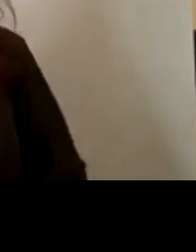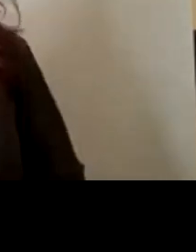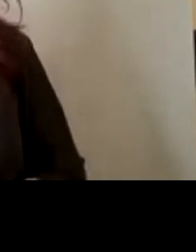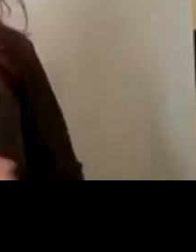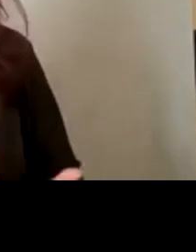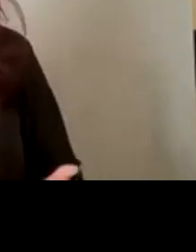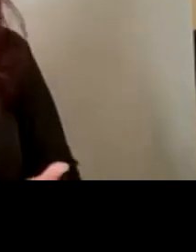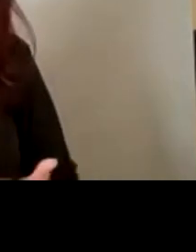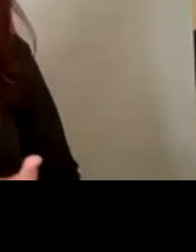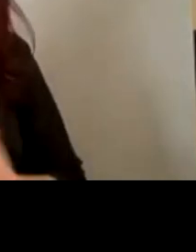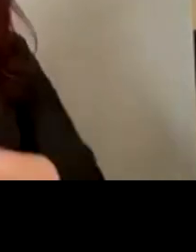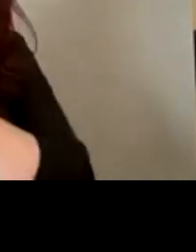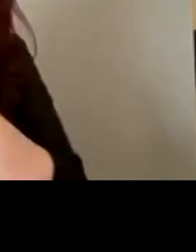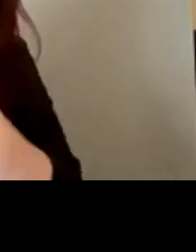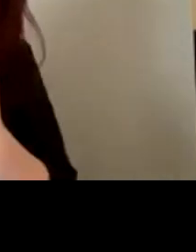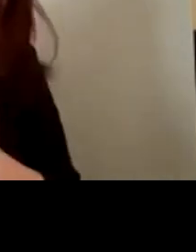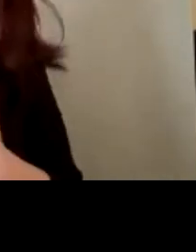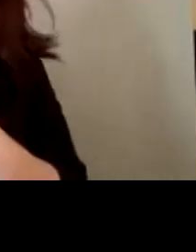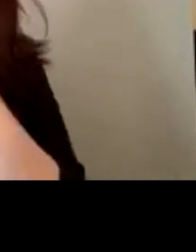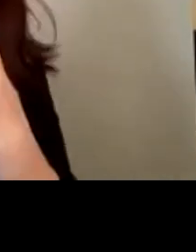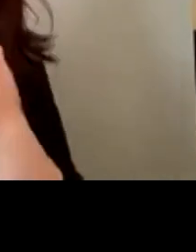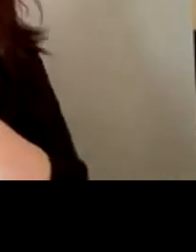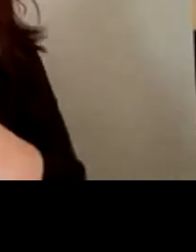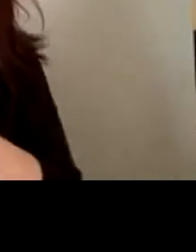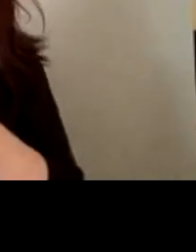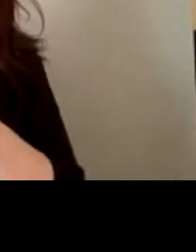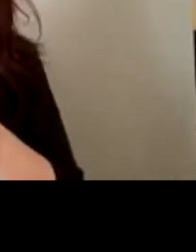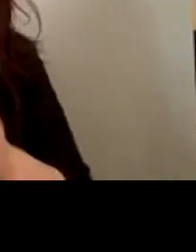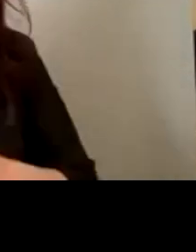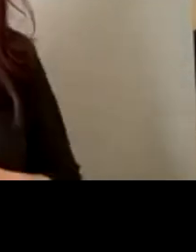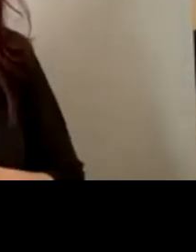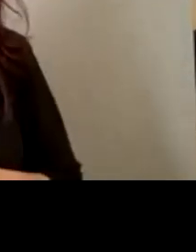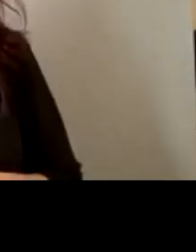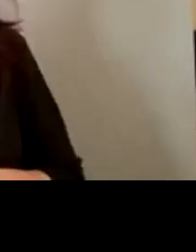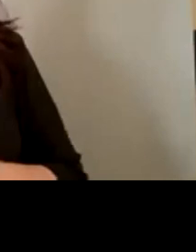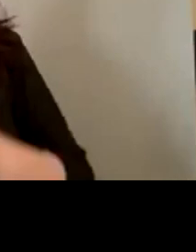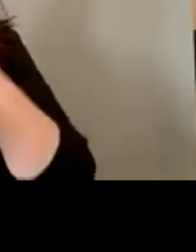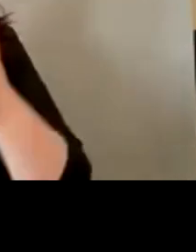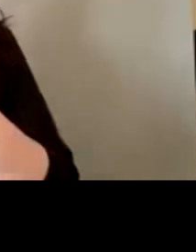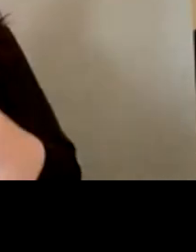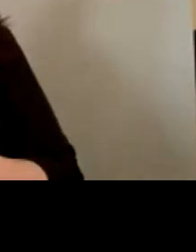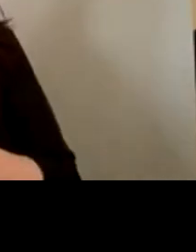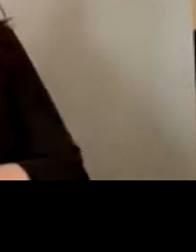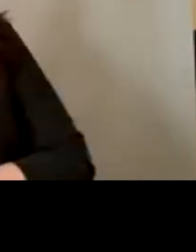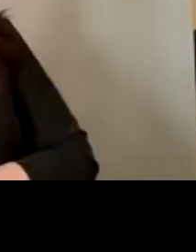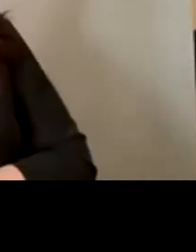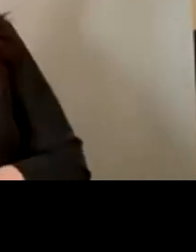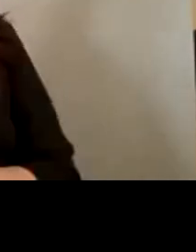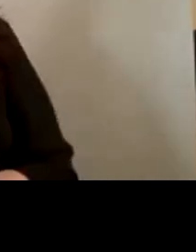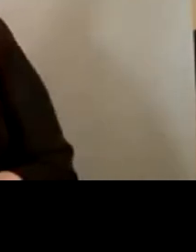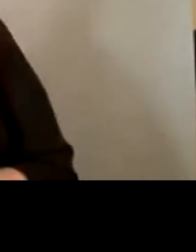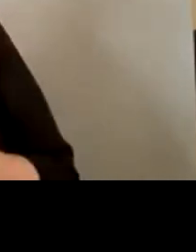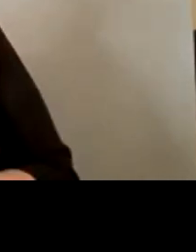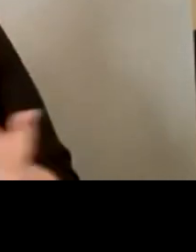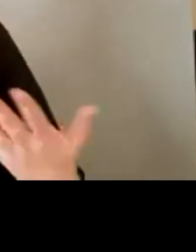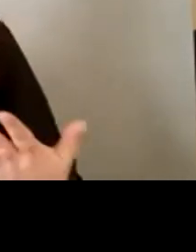would like us to do more of i'm thinking a webinar on volunteering would be really helpful but if there's anything else you